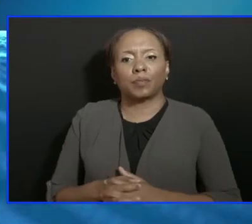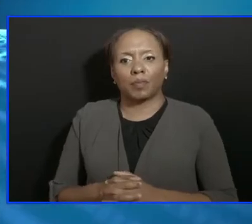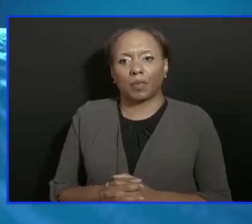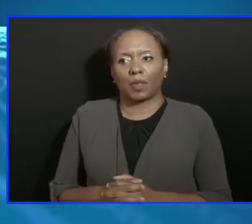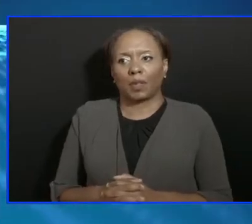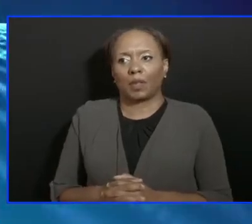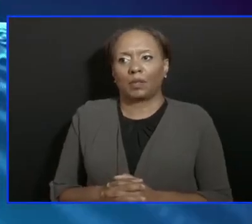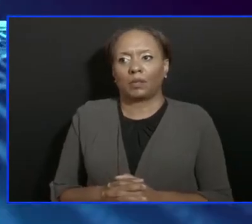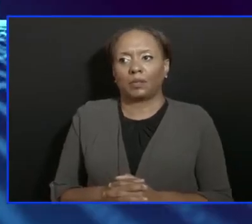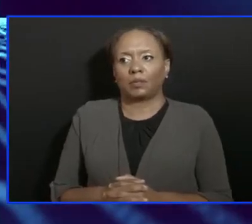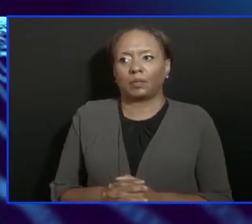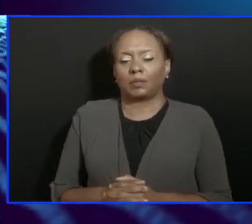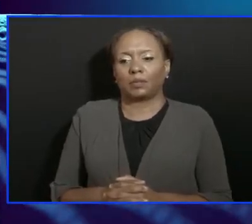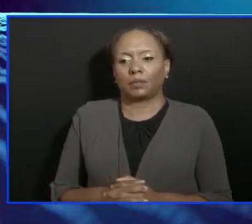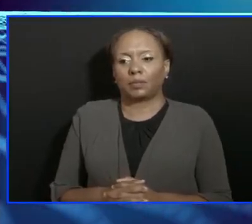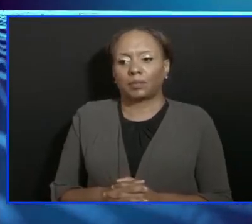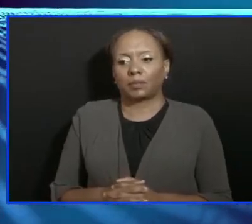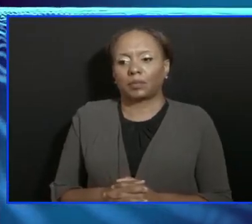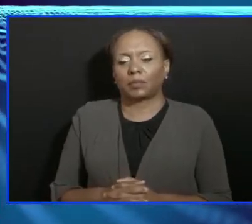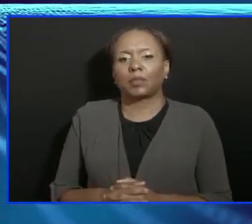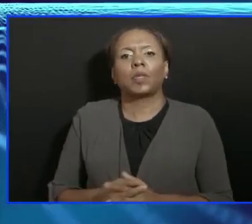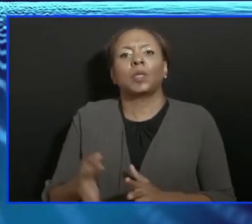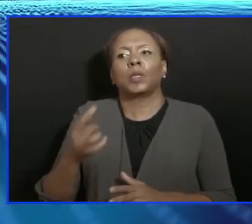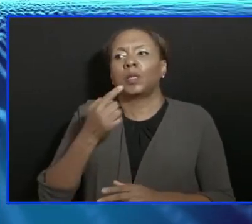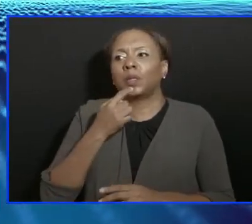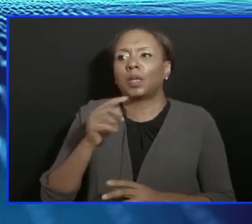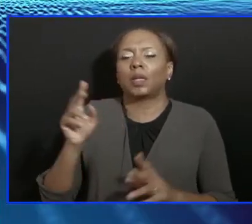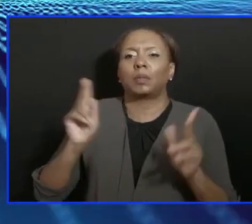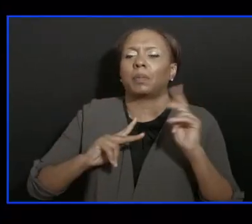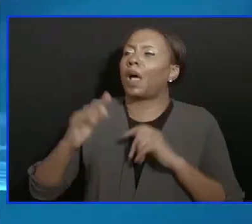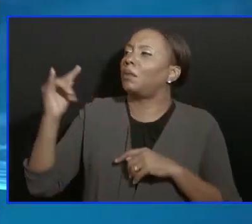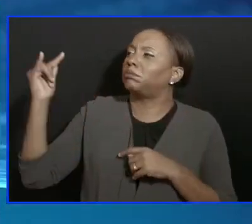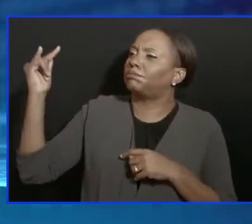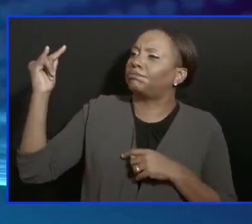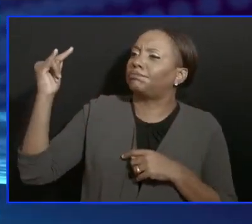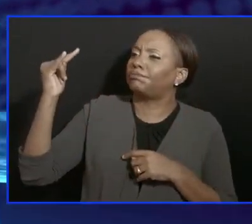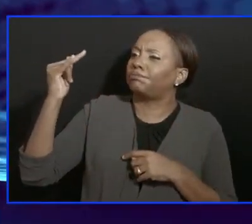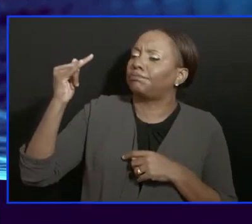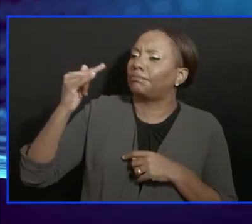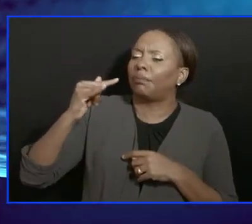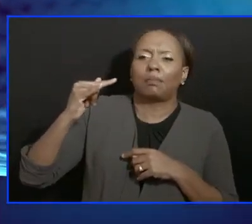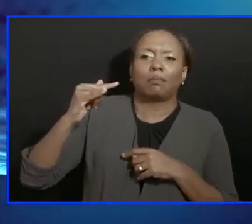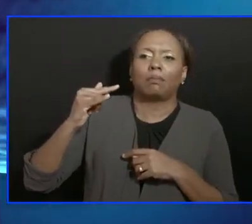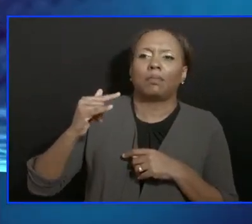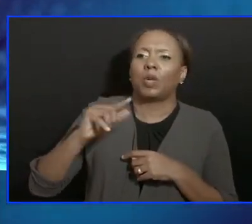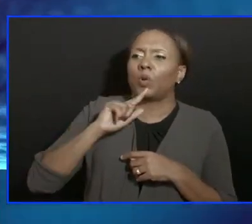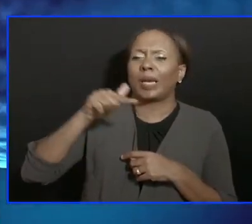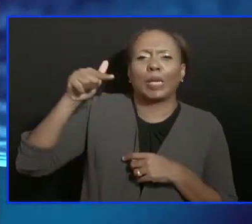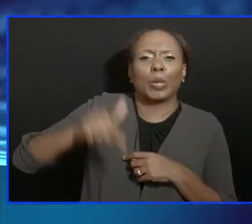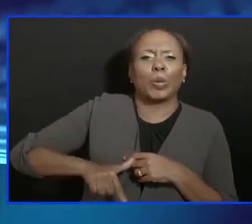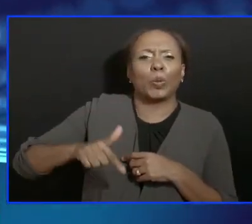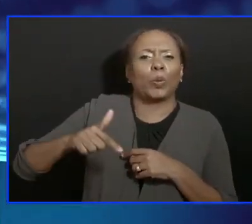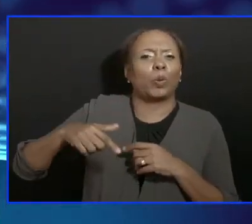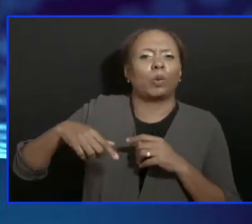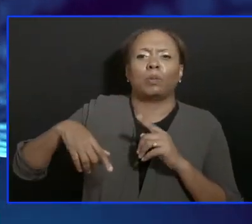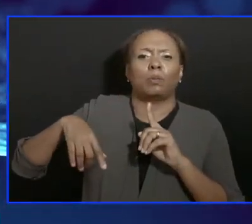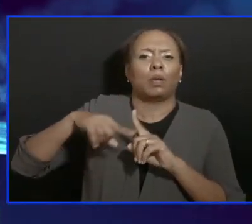numbers coming in from passengers traveling is relatively low. And while that is